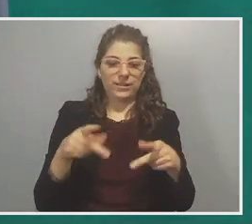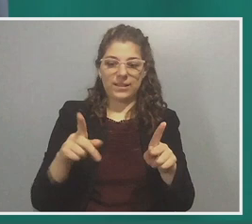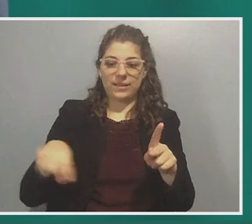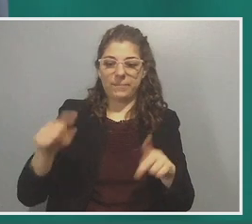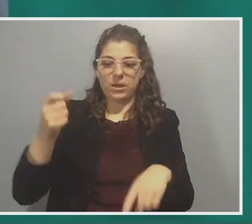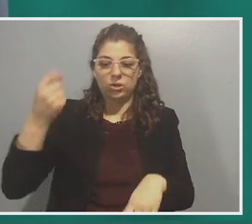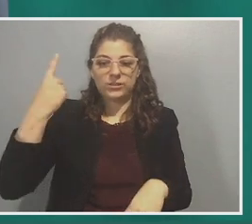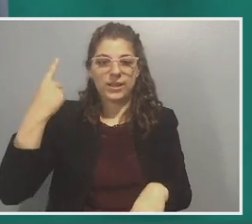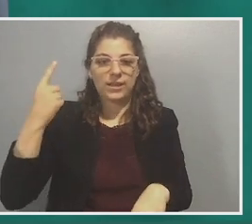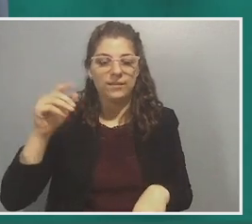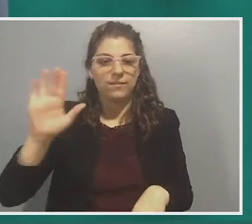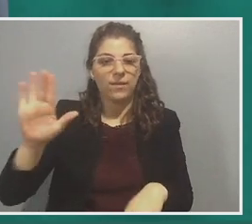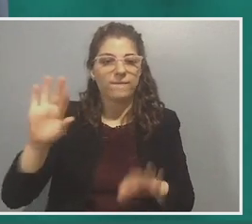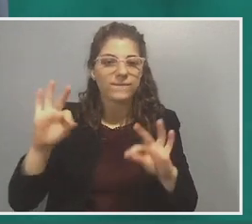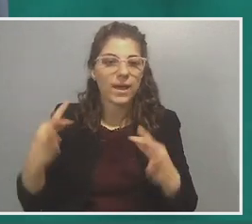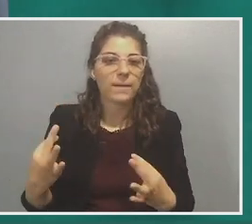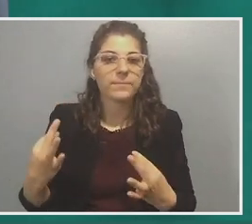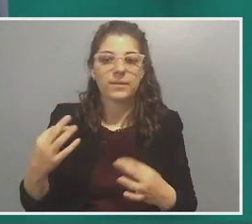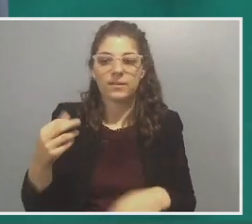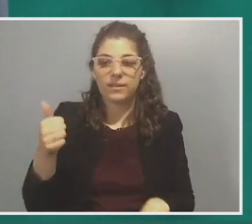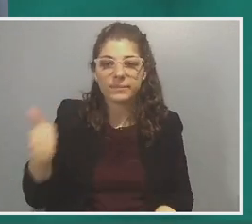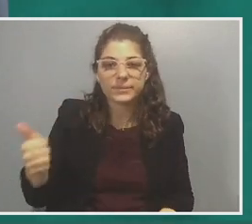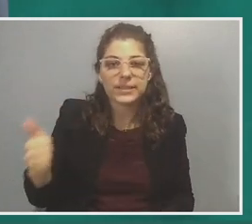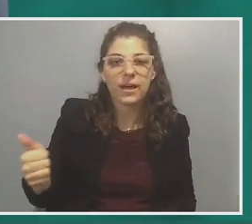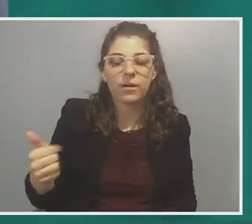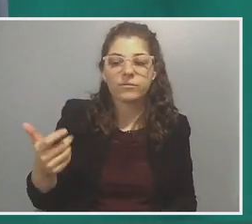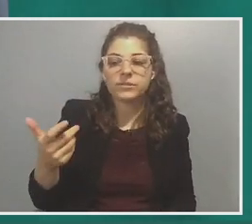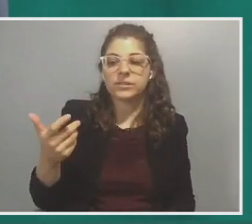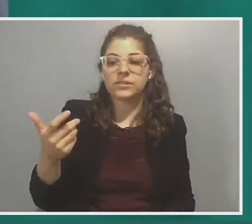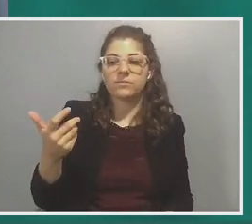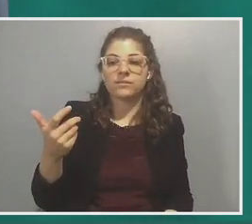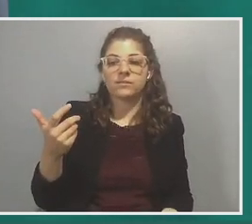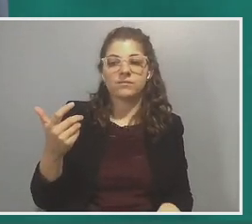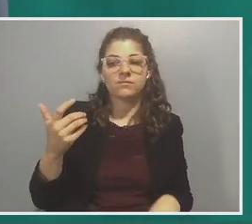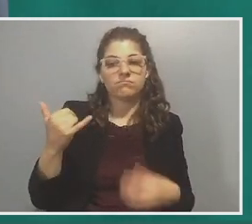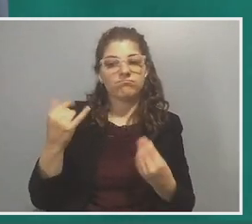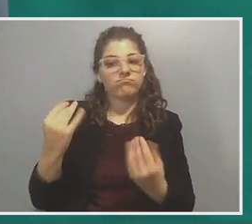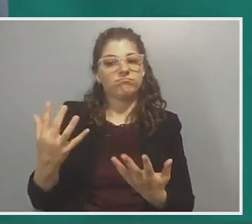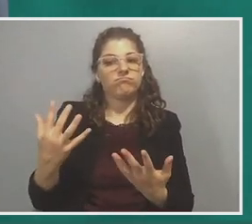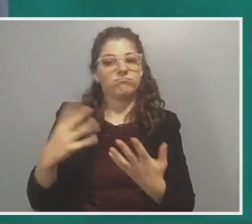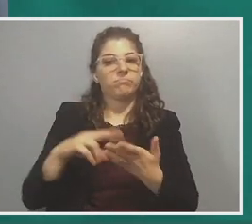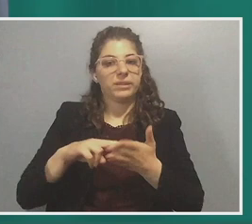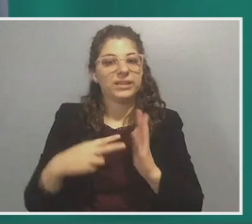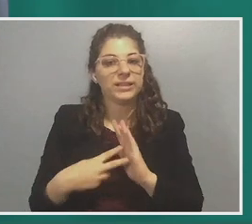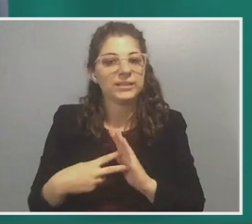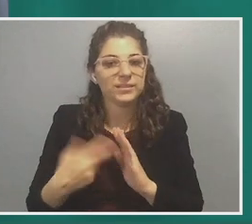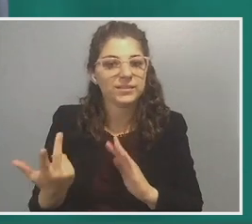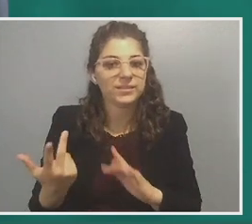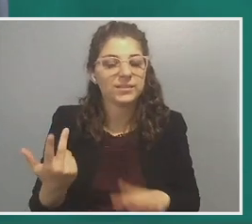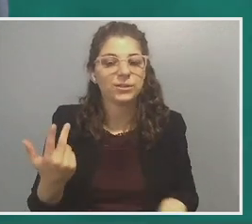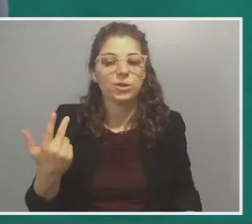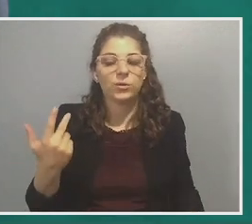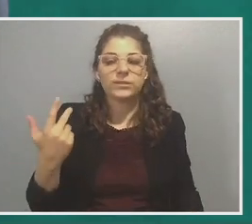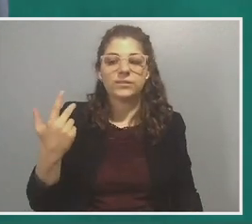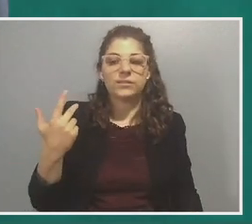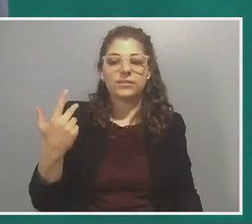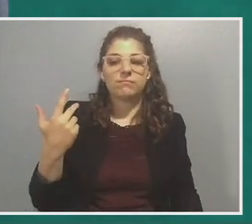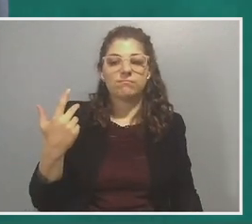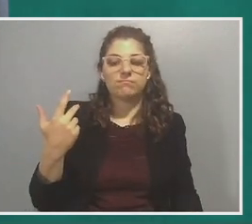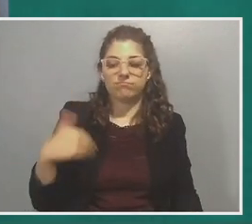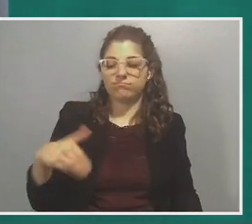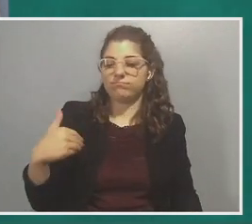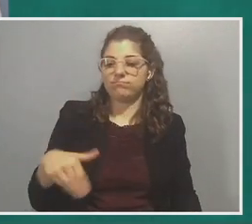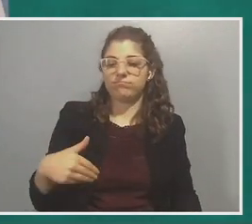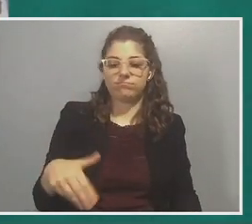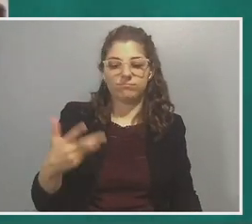their family and themselves in, uh, in a way that gives themselves meaning. And so, uh, it is an existential, uh,